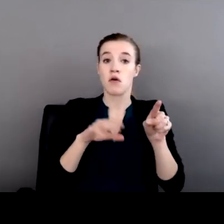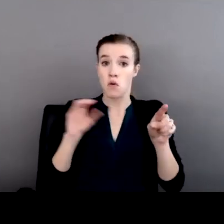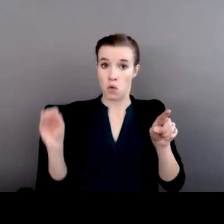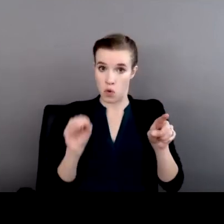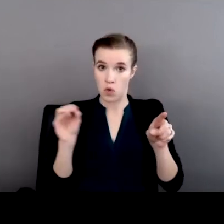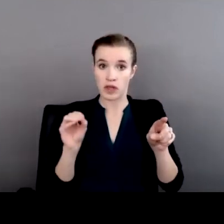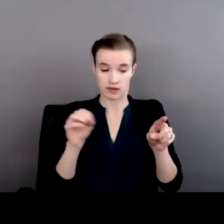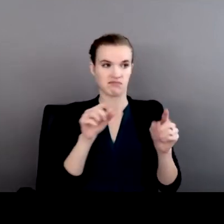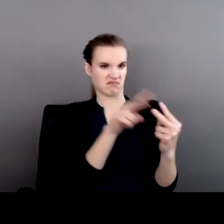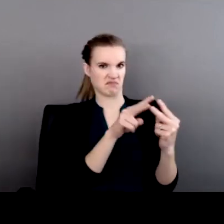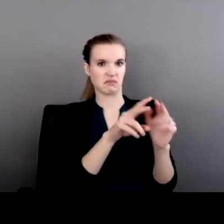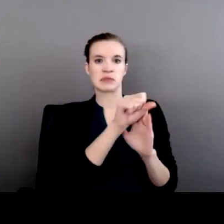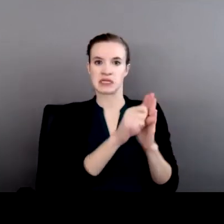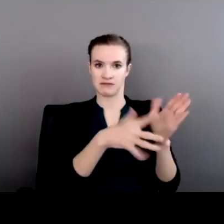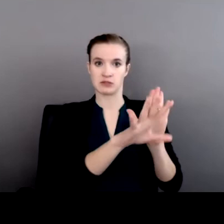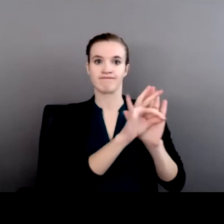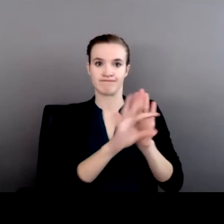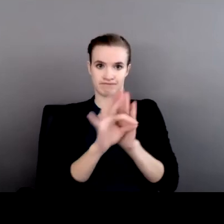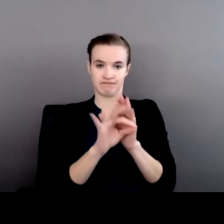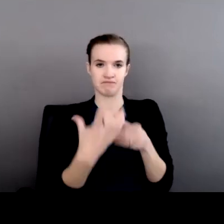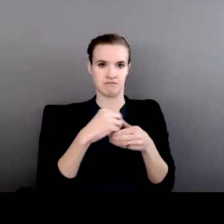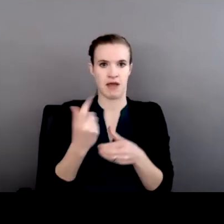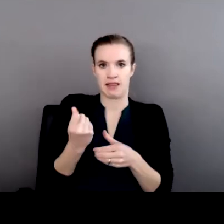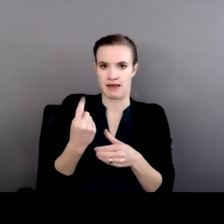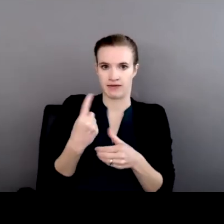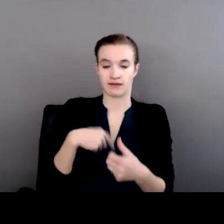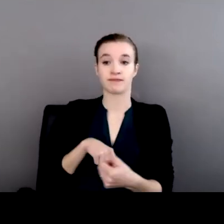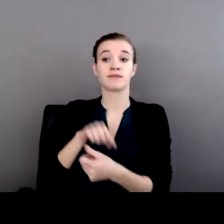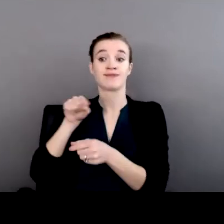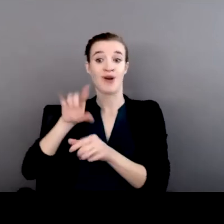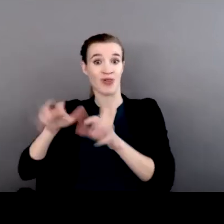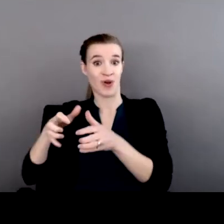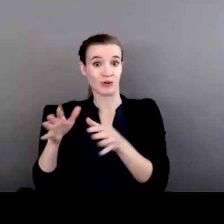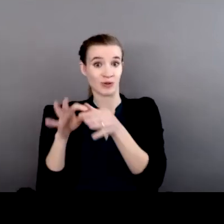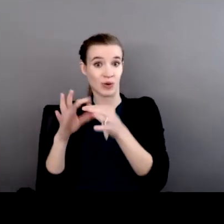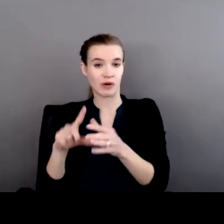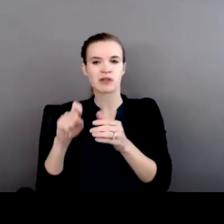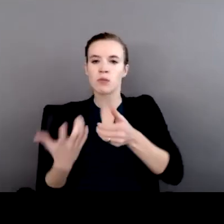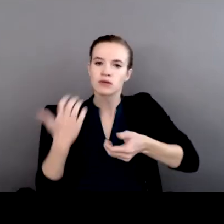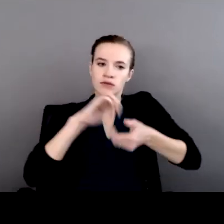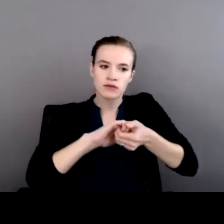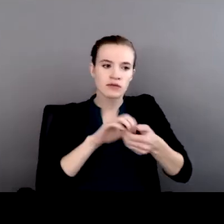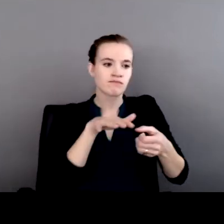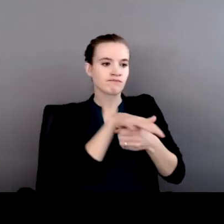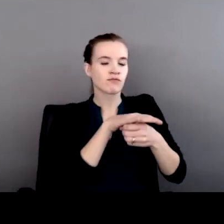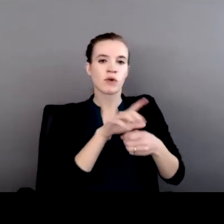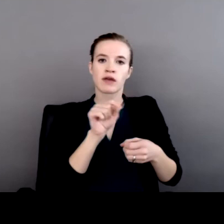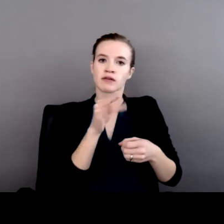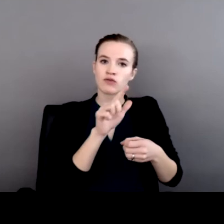were. These coordinators were to work closely with federal, tribal, state, and local agencies